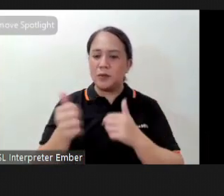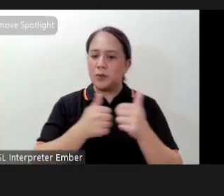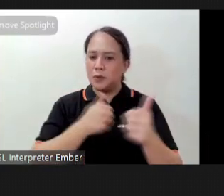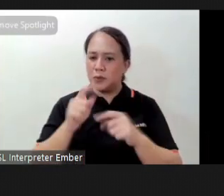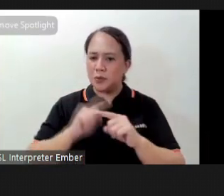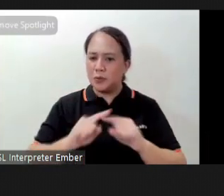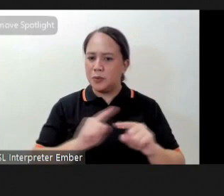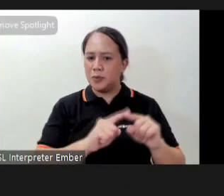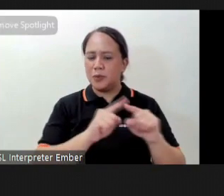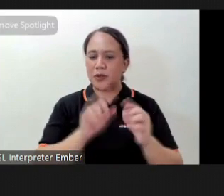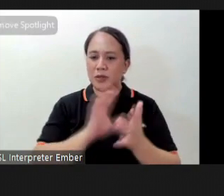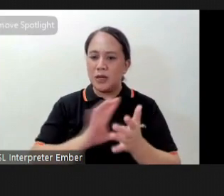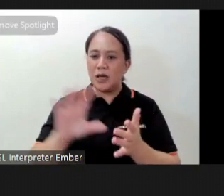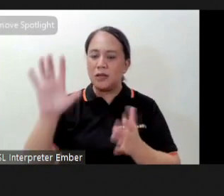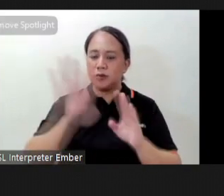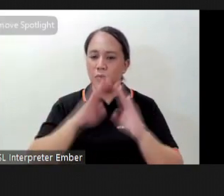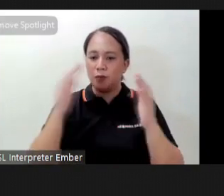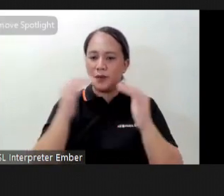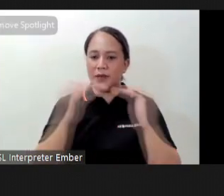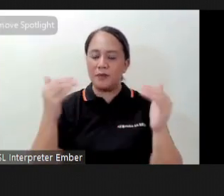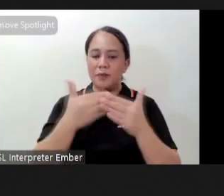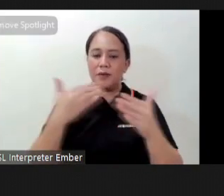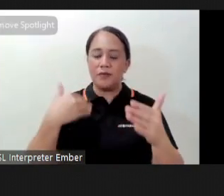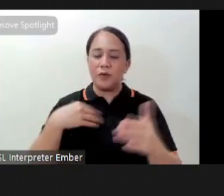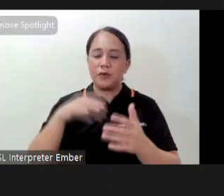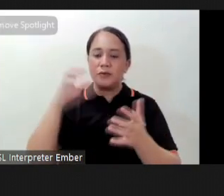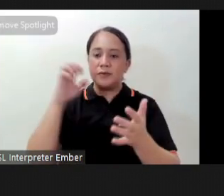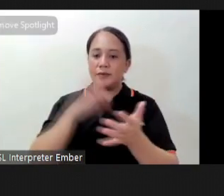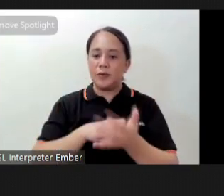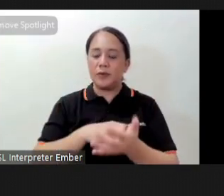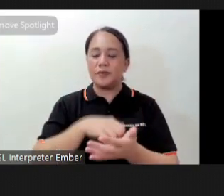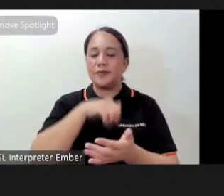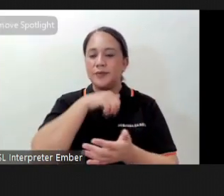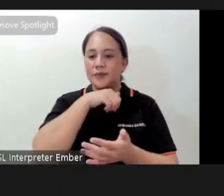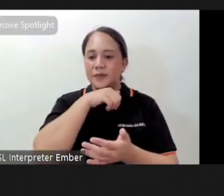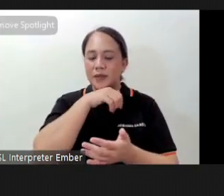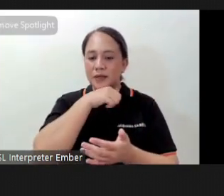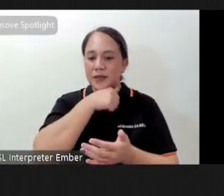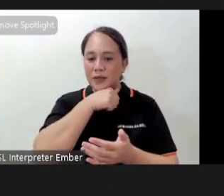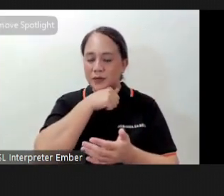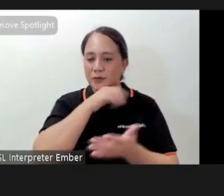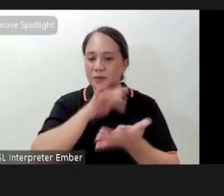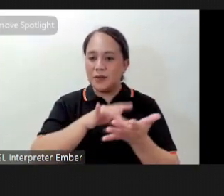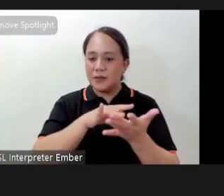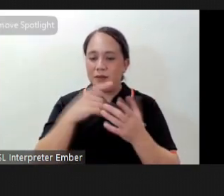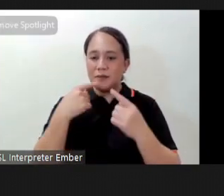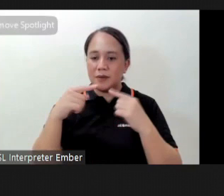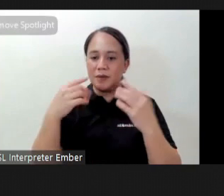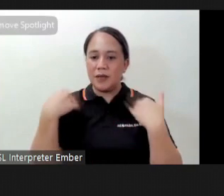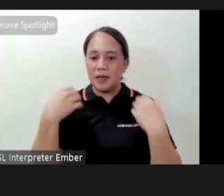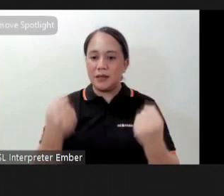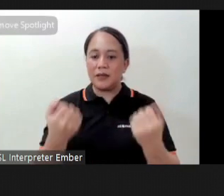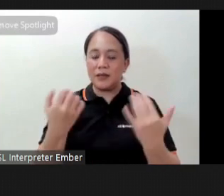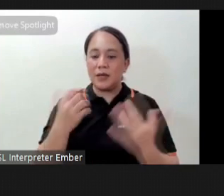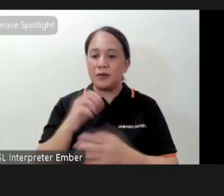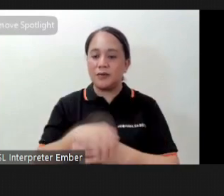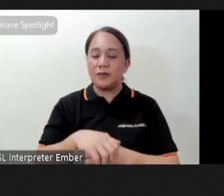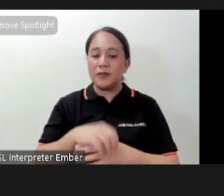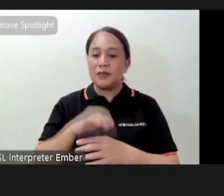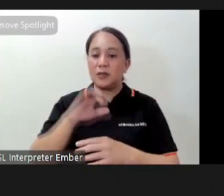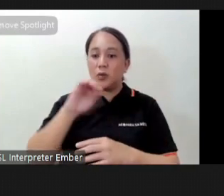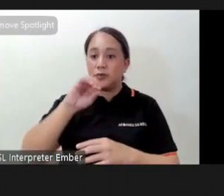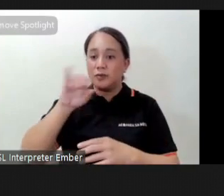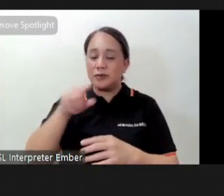in the collegiate and open level before entering the Ateneo School of Medicine and Public Health Currently I am a medical intern at Medical City